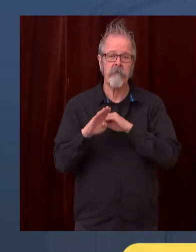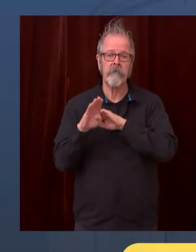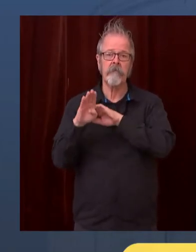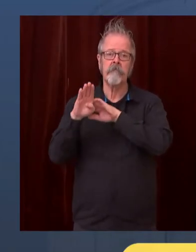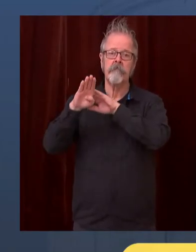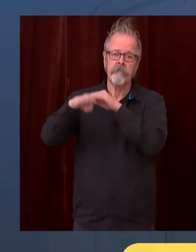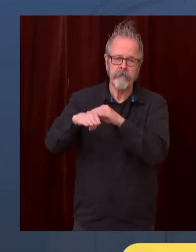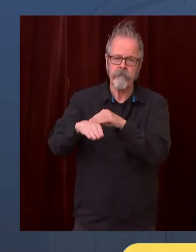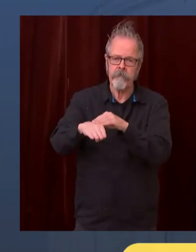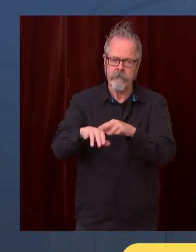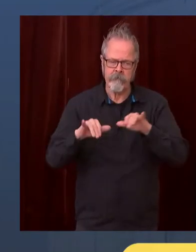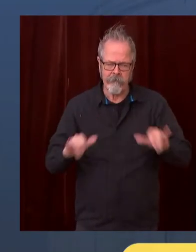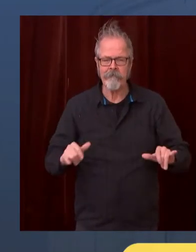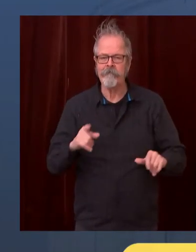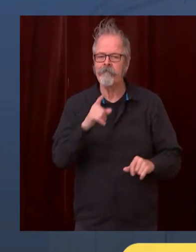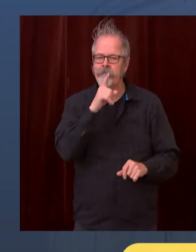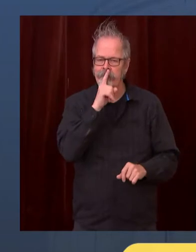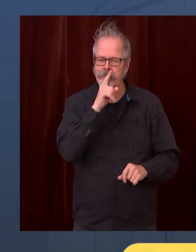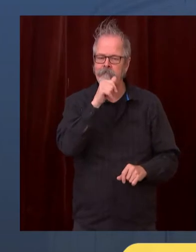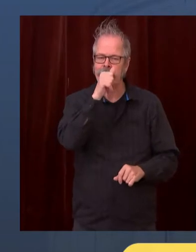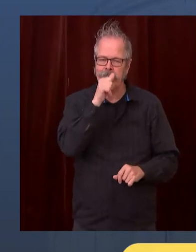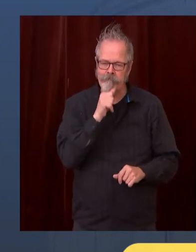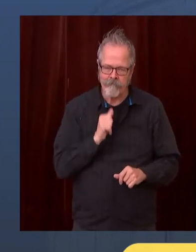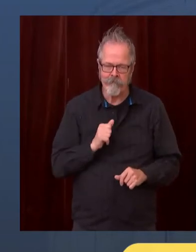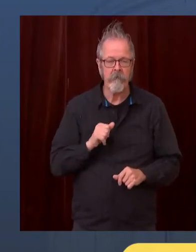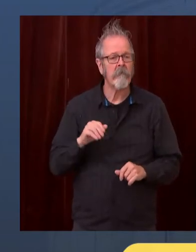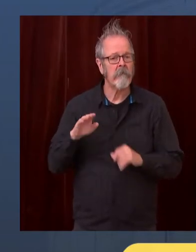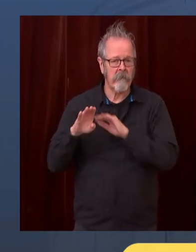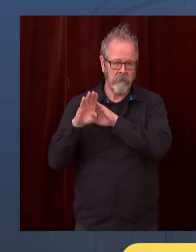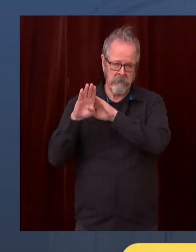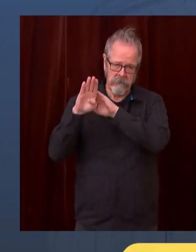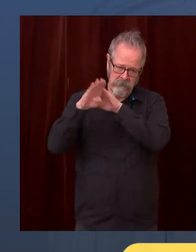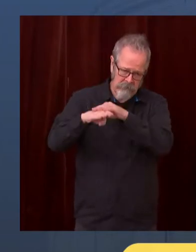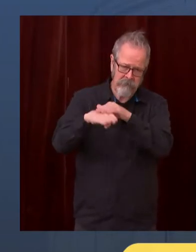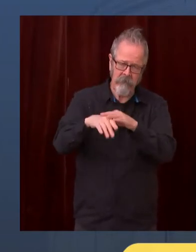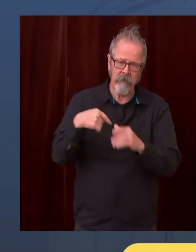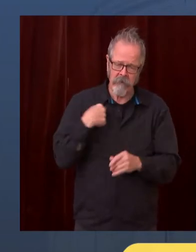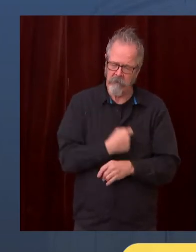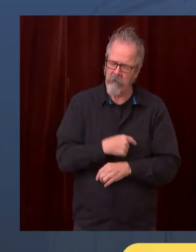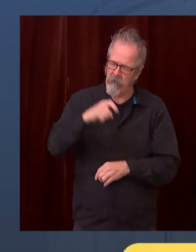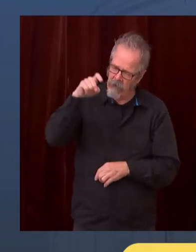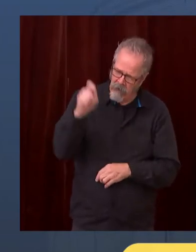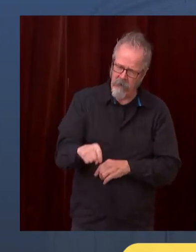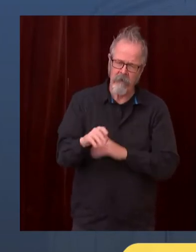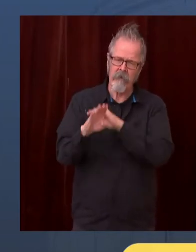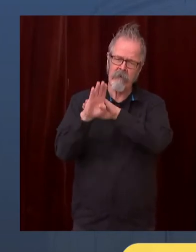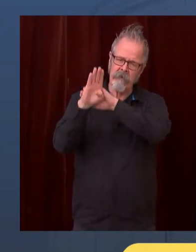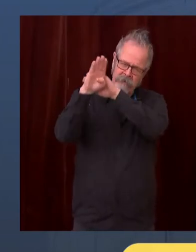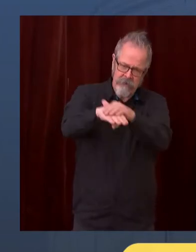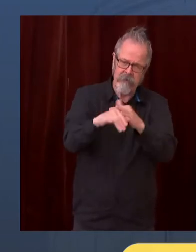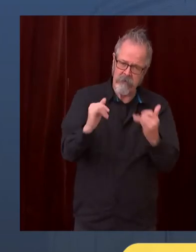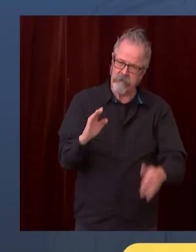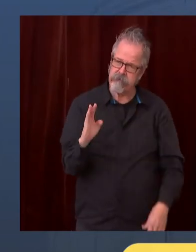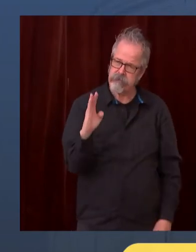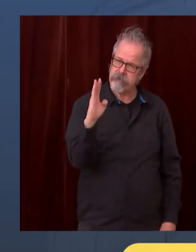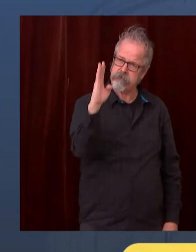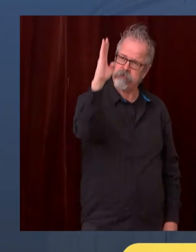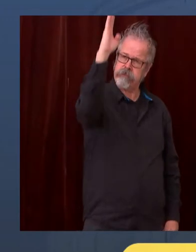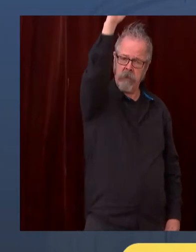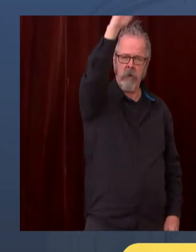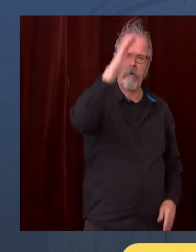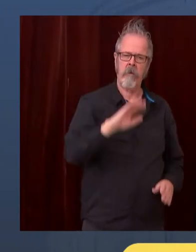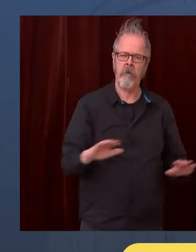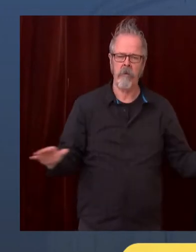explosion of this pandemic. And the more people this year who are careful this Thanksgiving are not only going to save